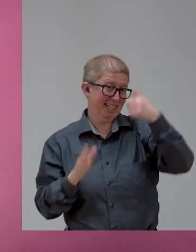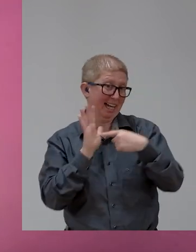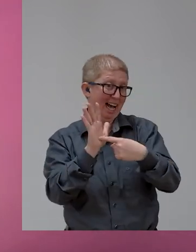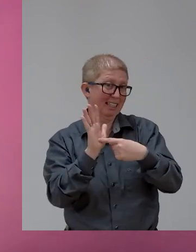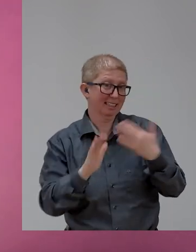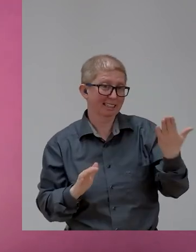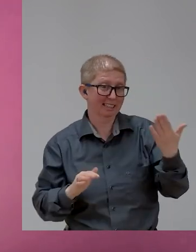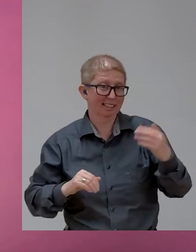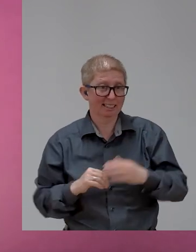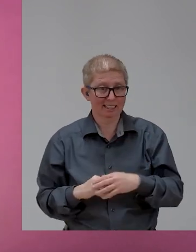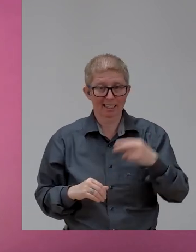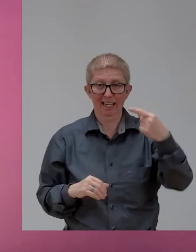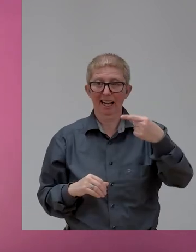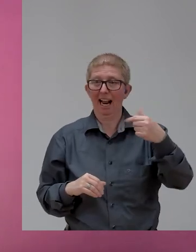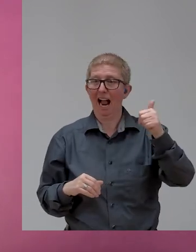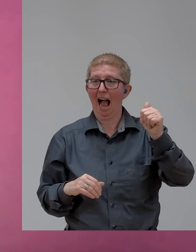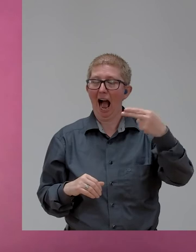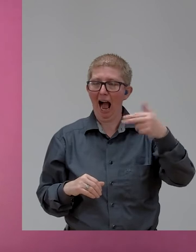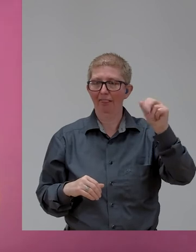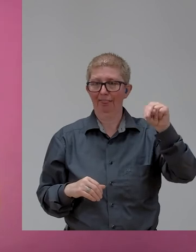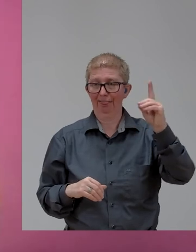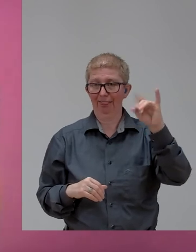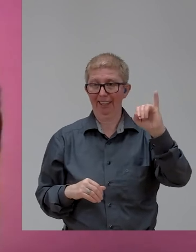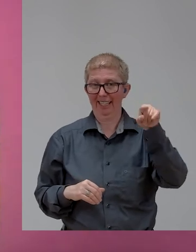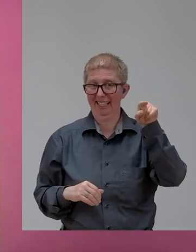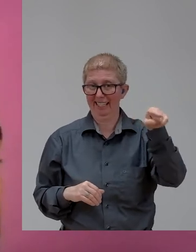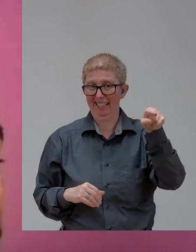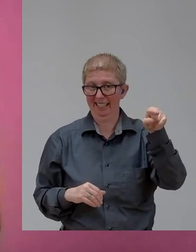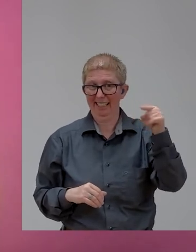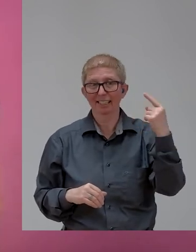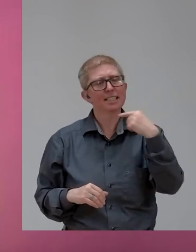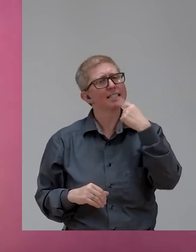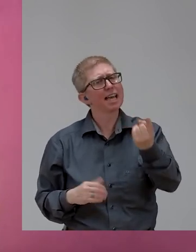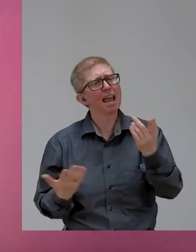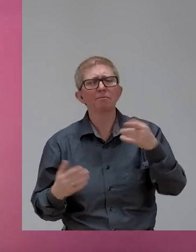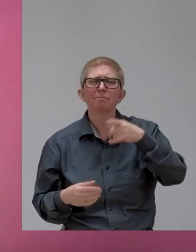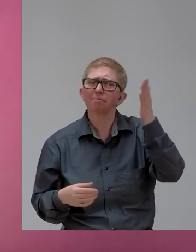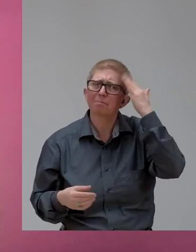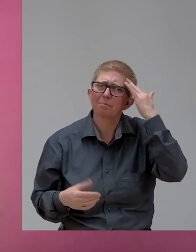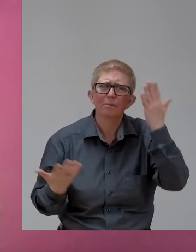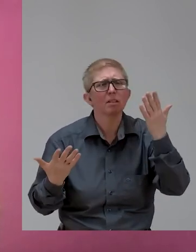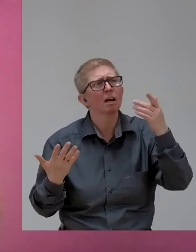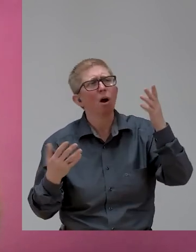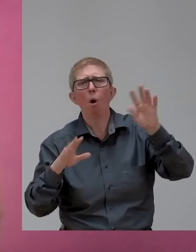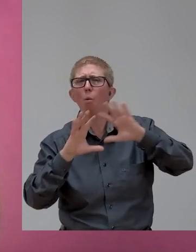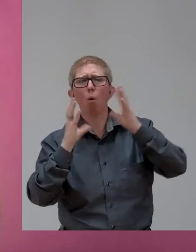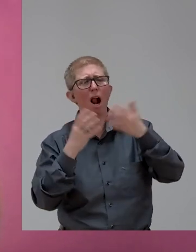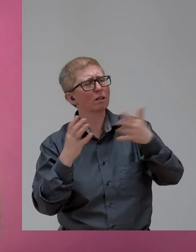the wilderness of minority. And bringing it home personally, you know, my father passed away last year.